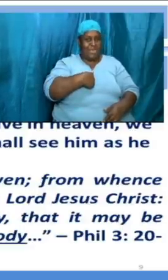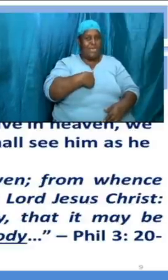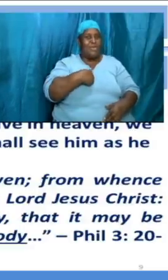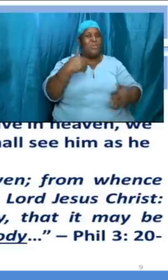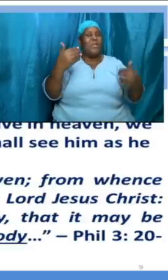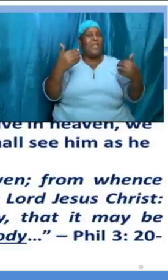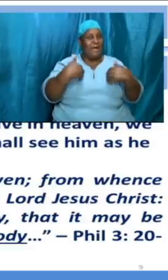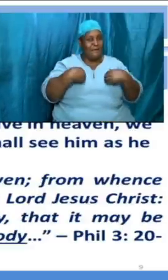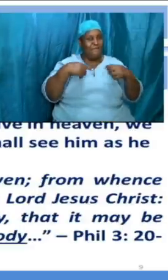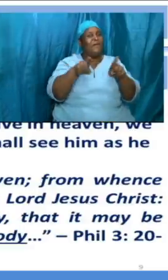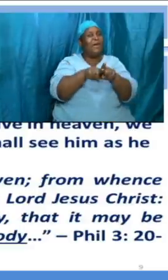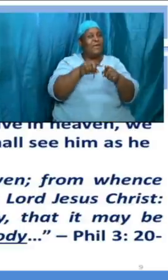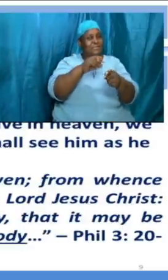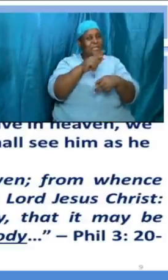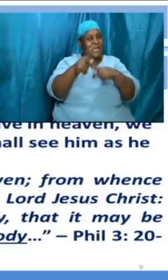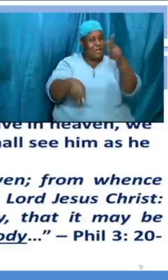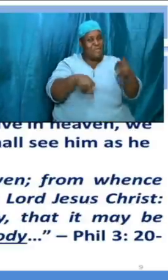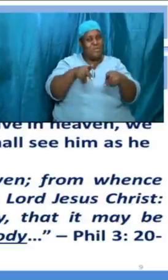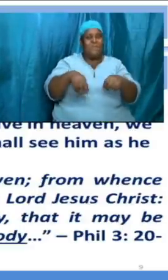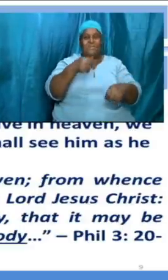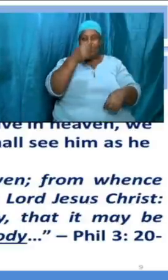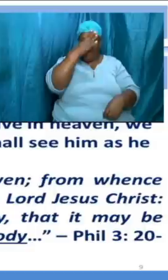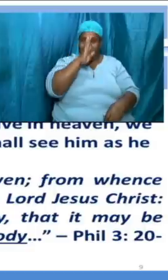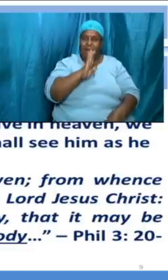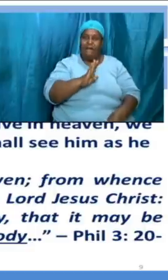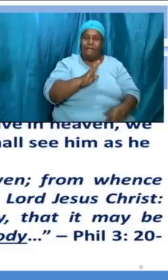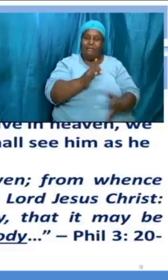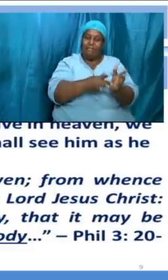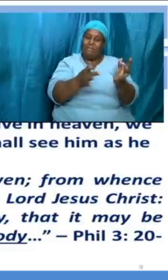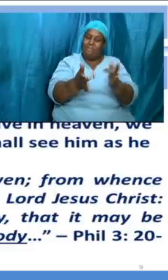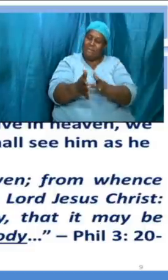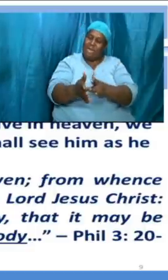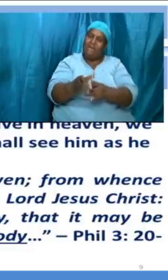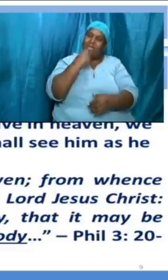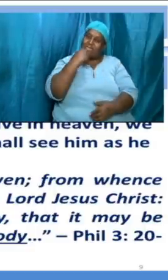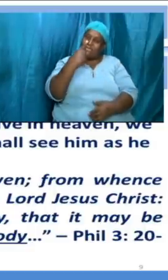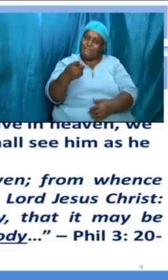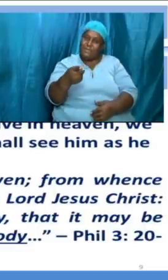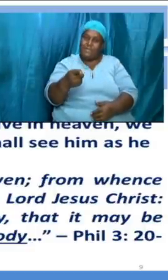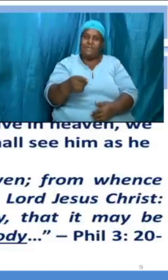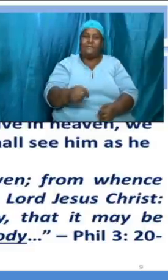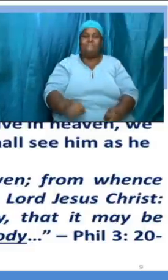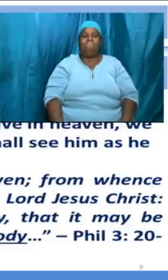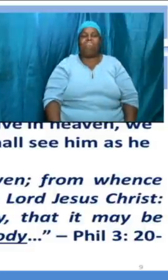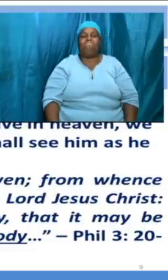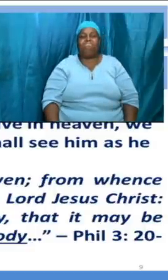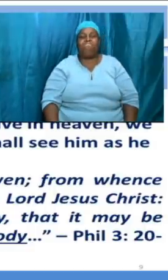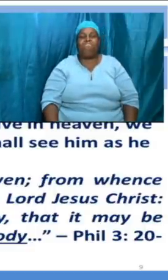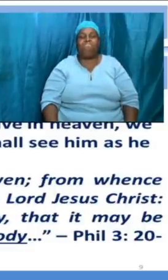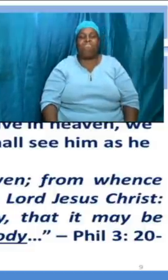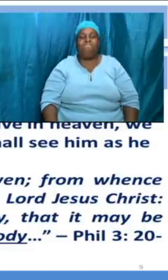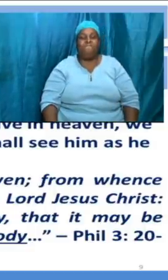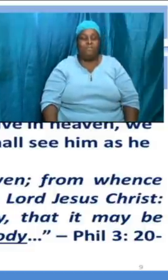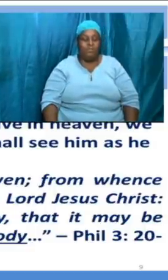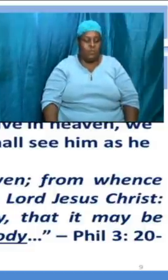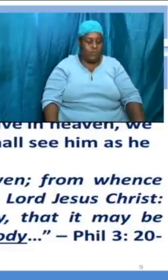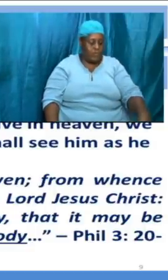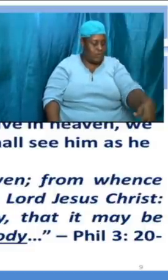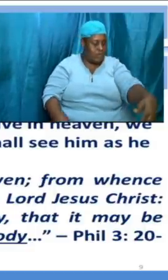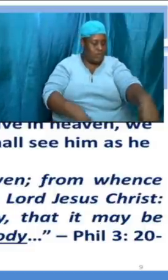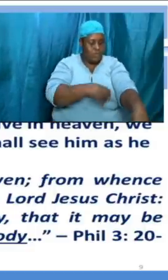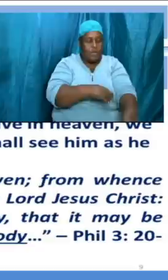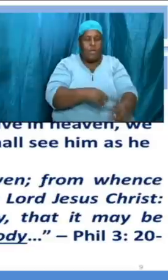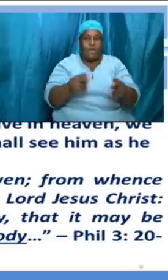sense of the most high god and the bible speaks to it and we will look at it in a quick in a minute um to be